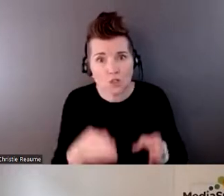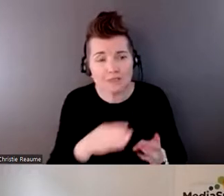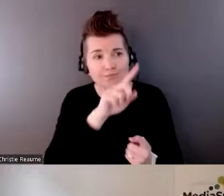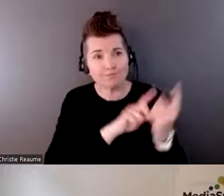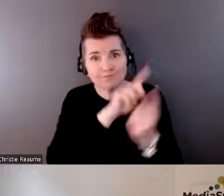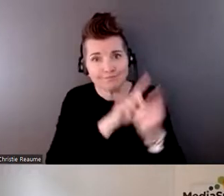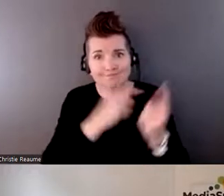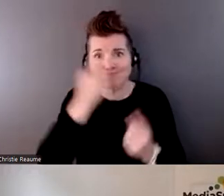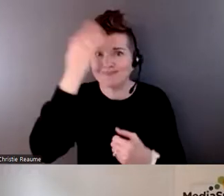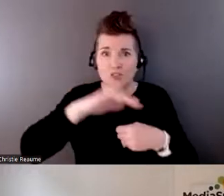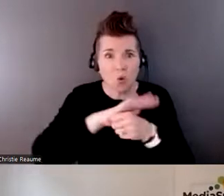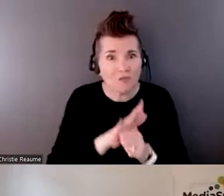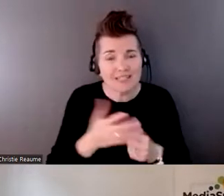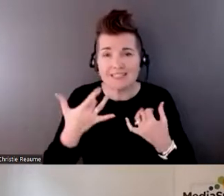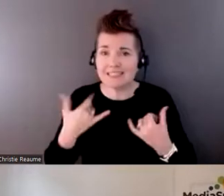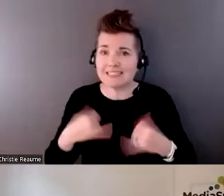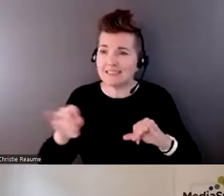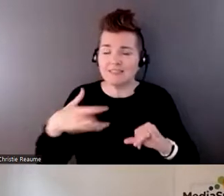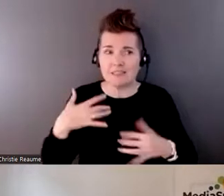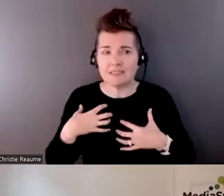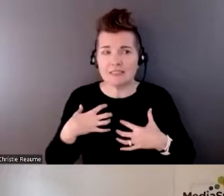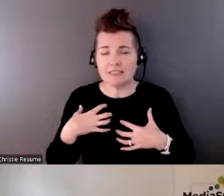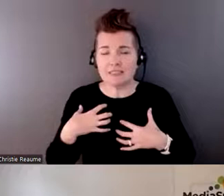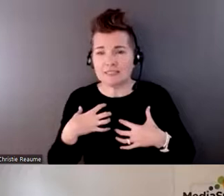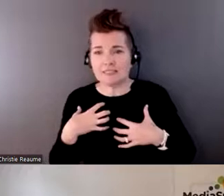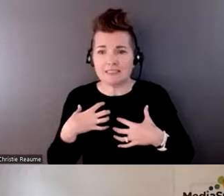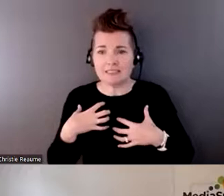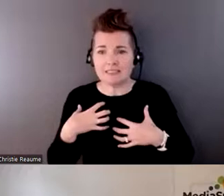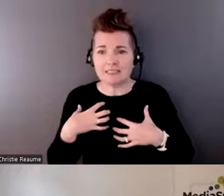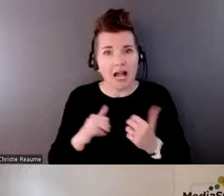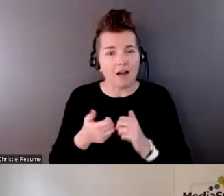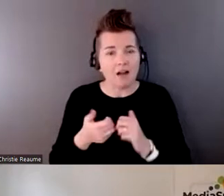creative ideas that could be implemented to reach these people?